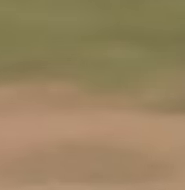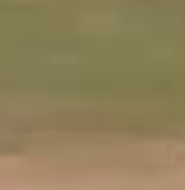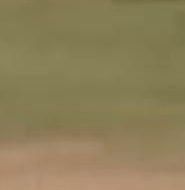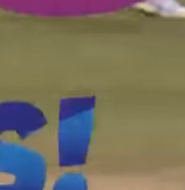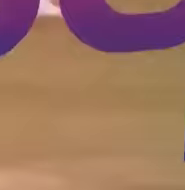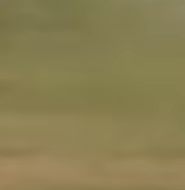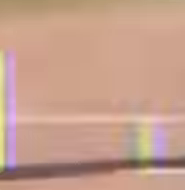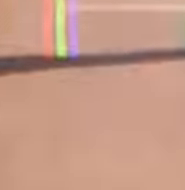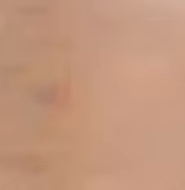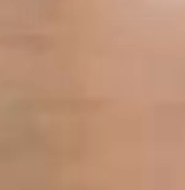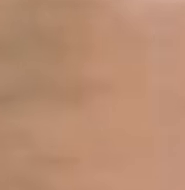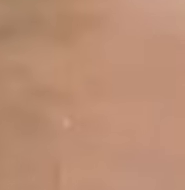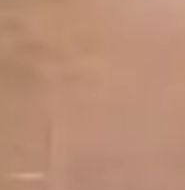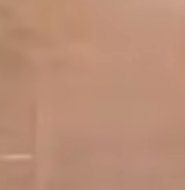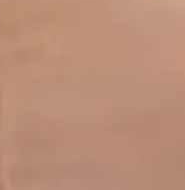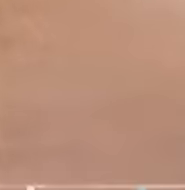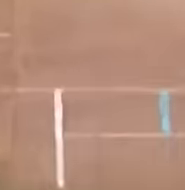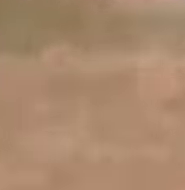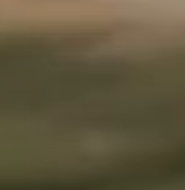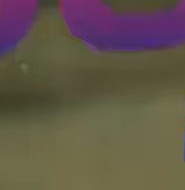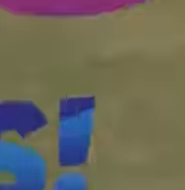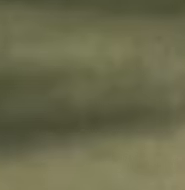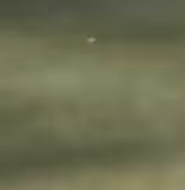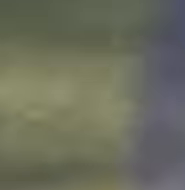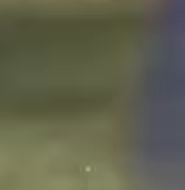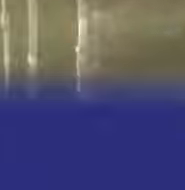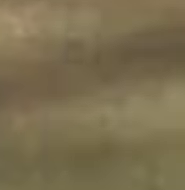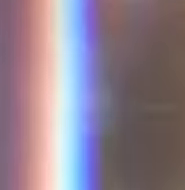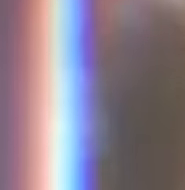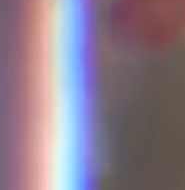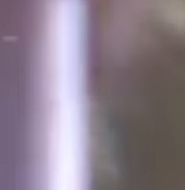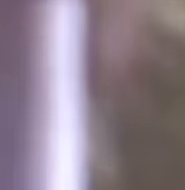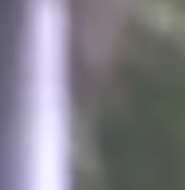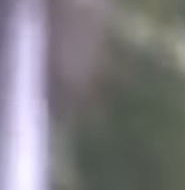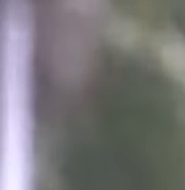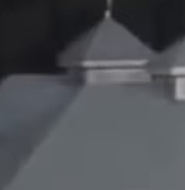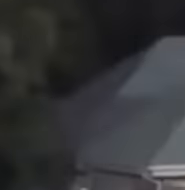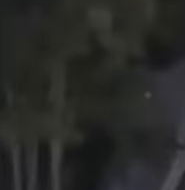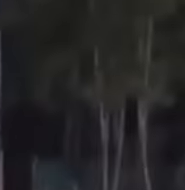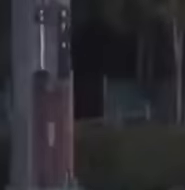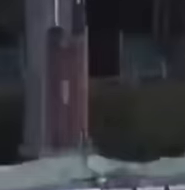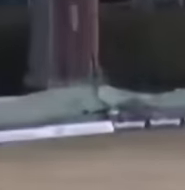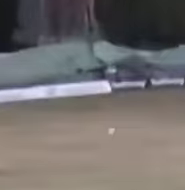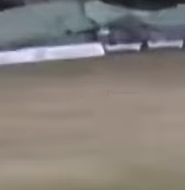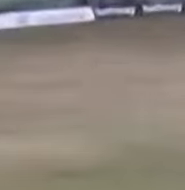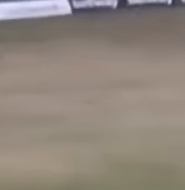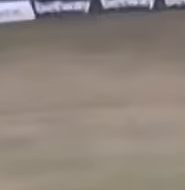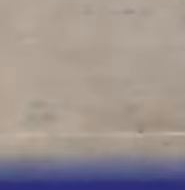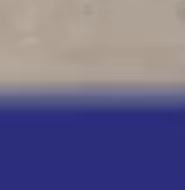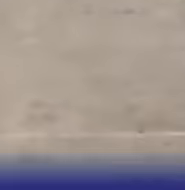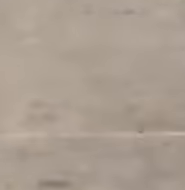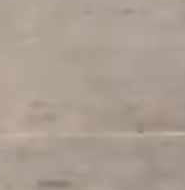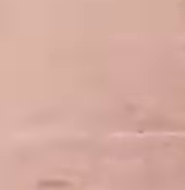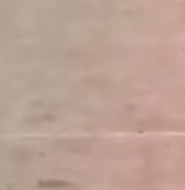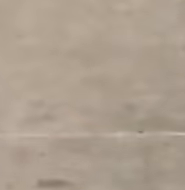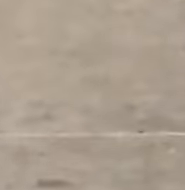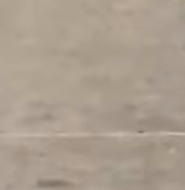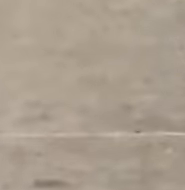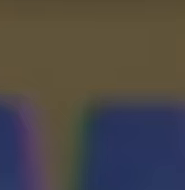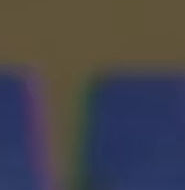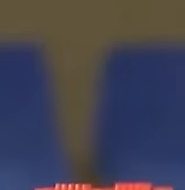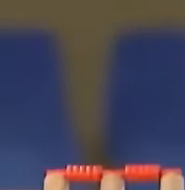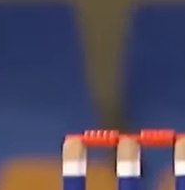The ultimate cricket showdown has returned. The CG United Super 50 Cup is back in Trinidad. From October